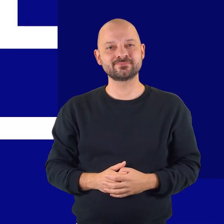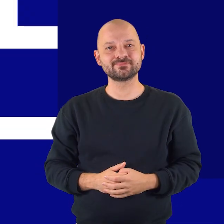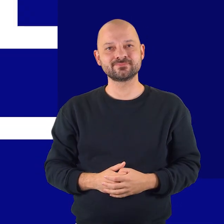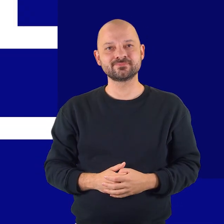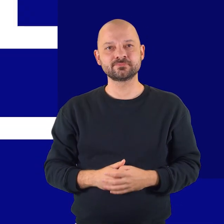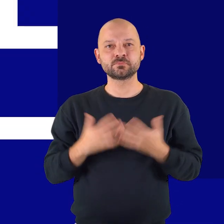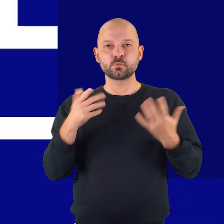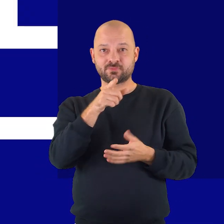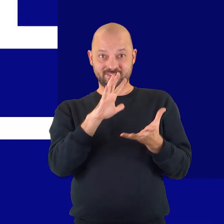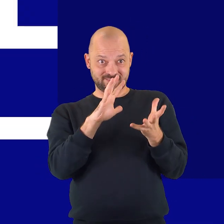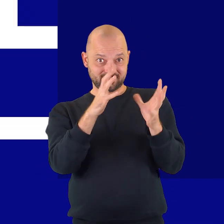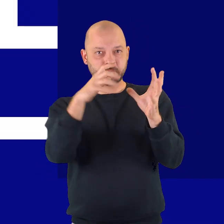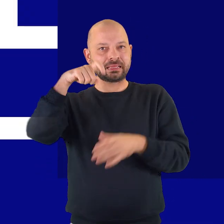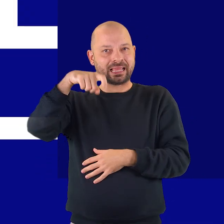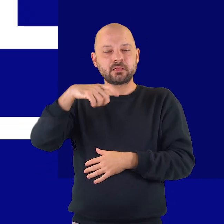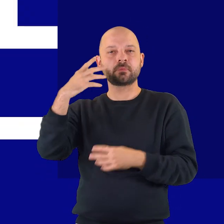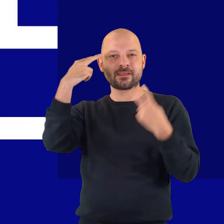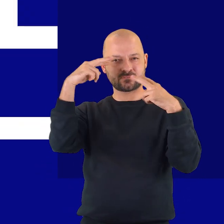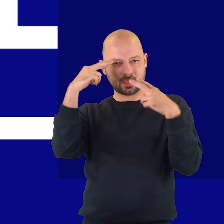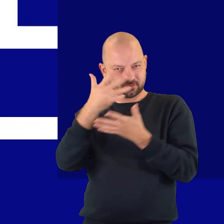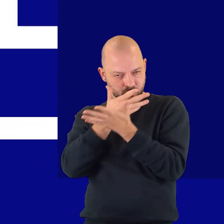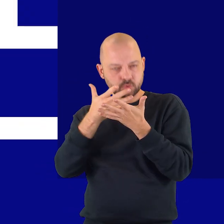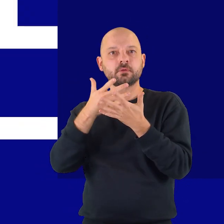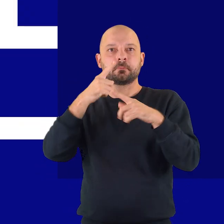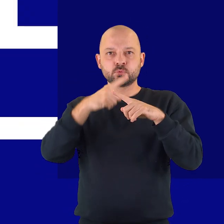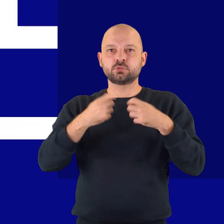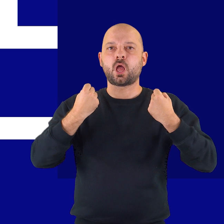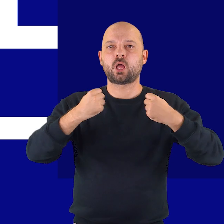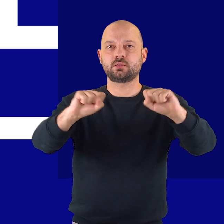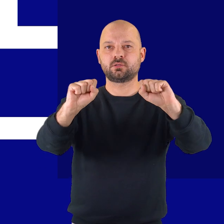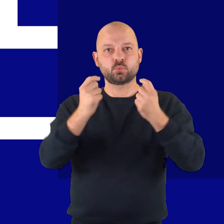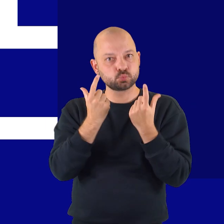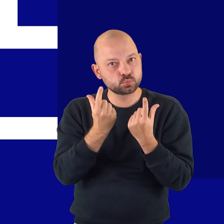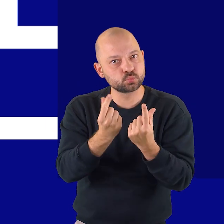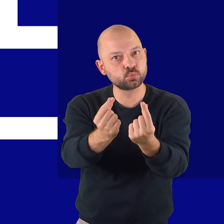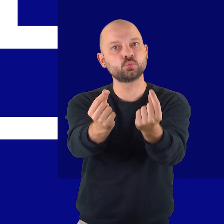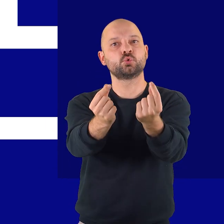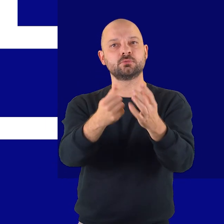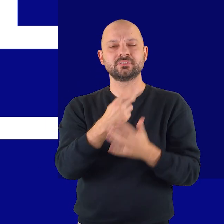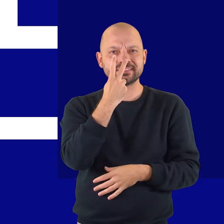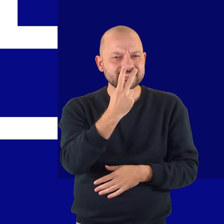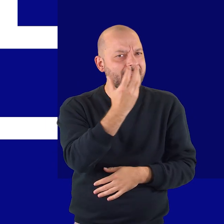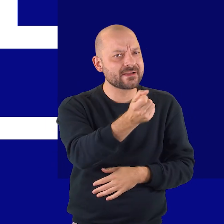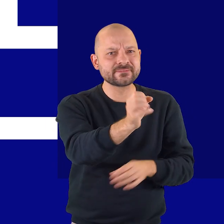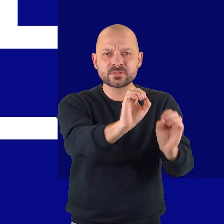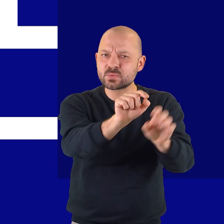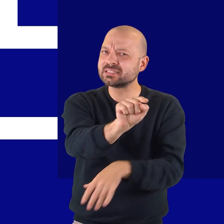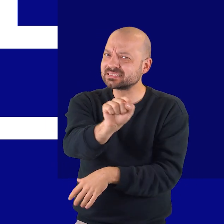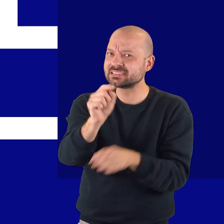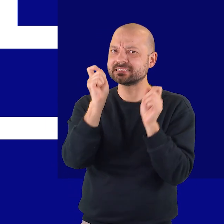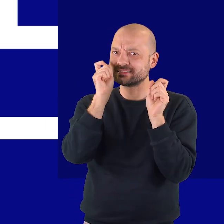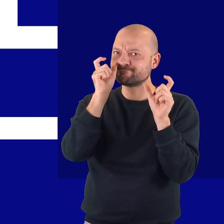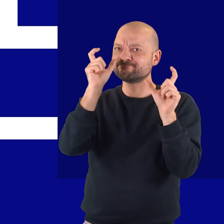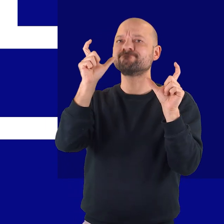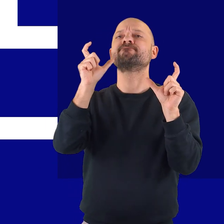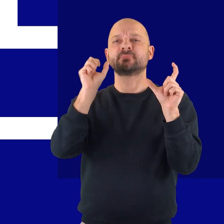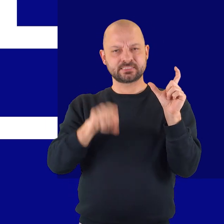These work best when we become aware of our voids, we can